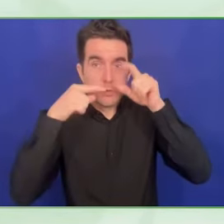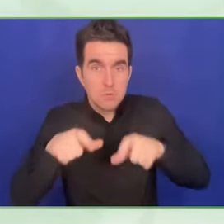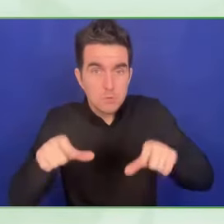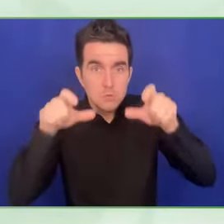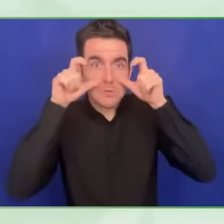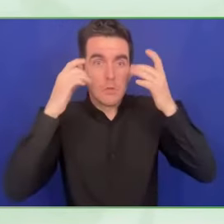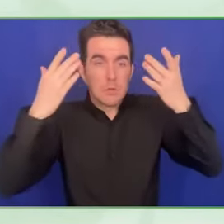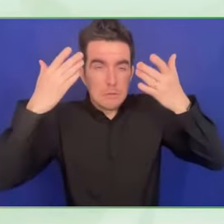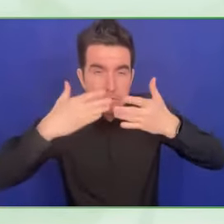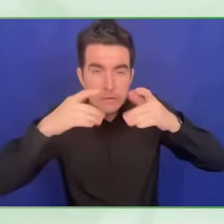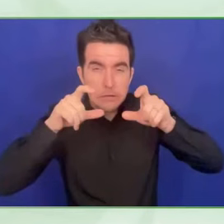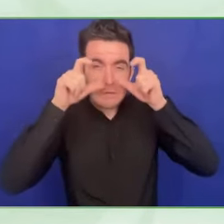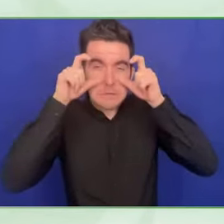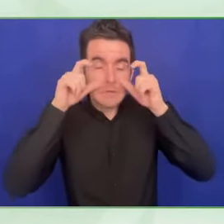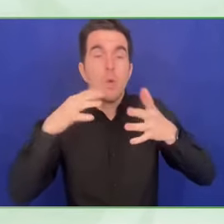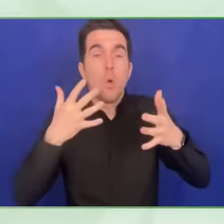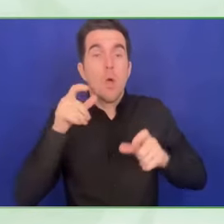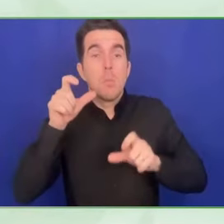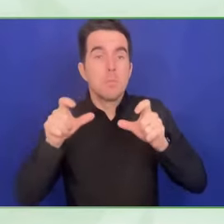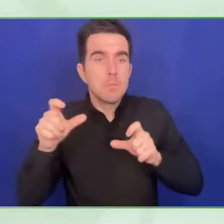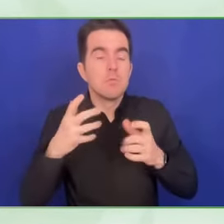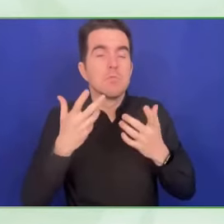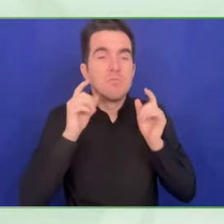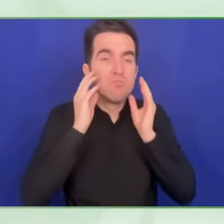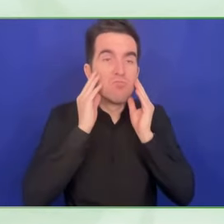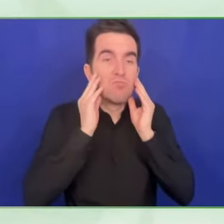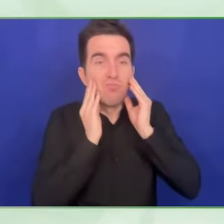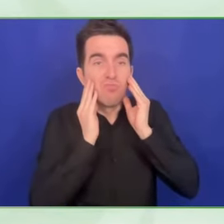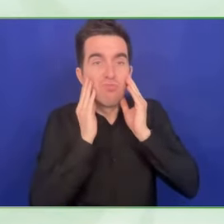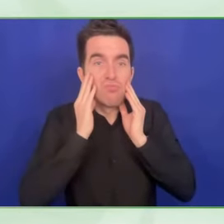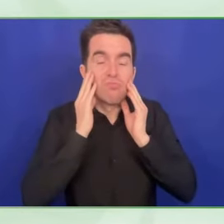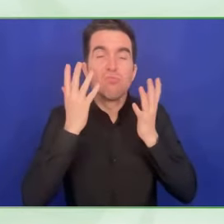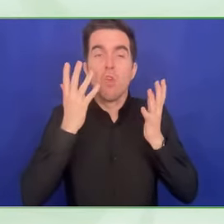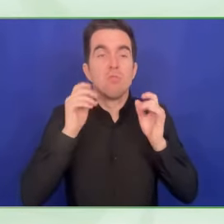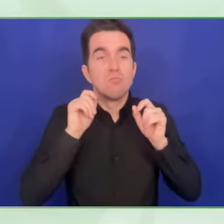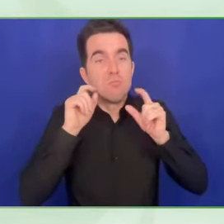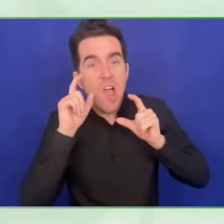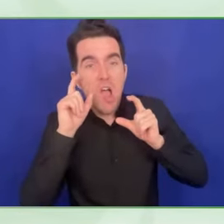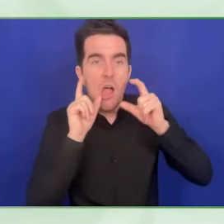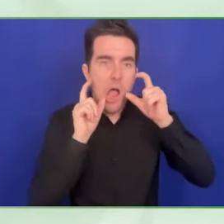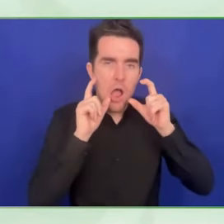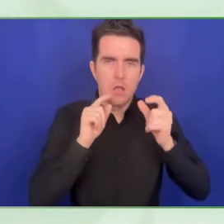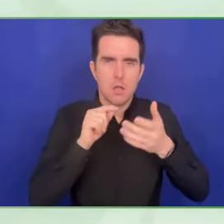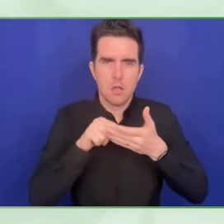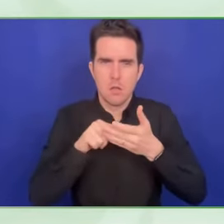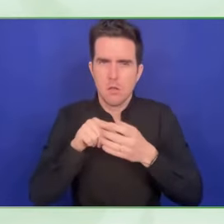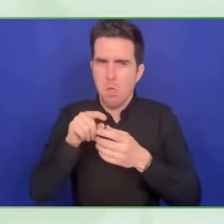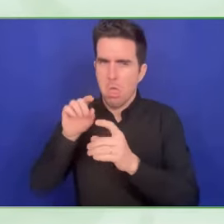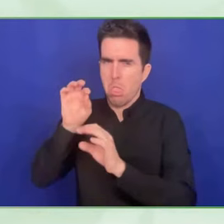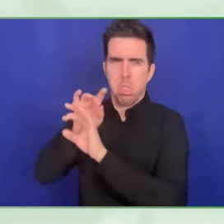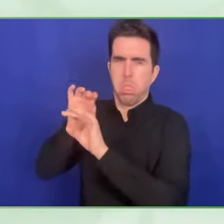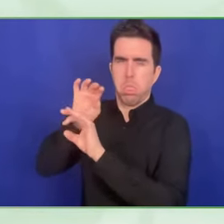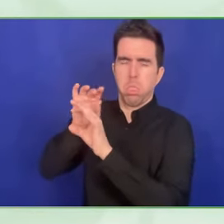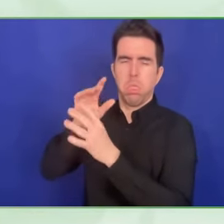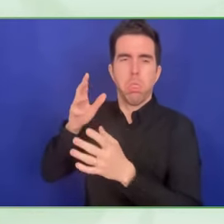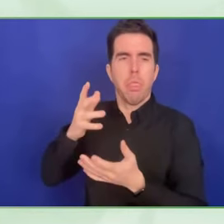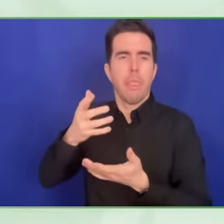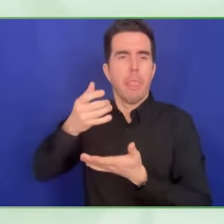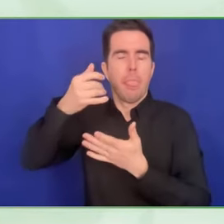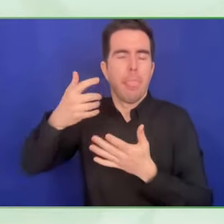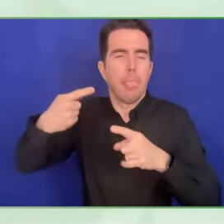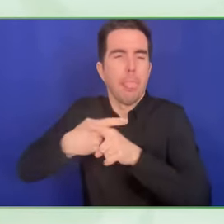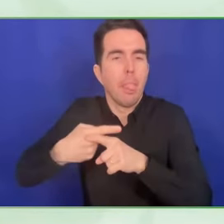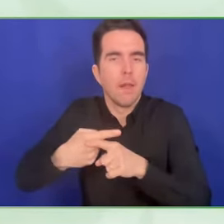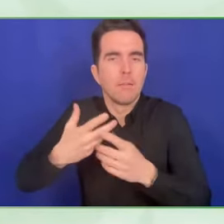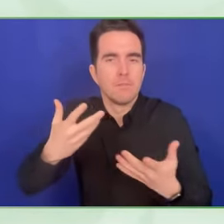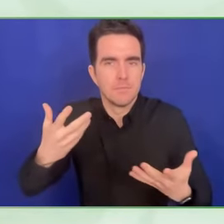solved. And eye-driving technologies allow recognized people, regardless of the position, the condition, the